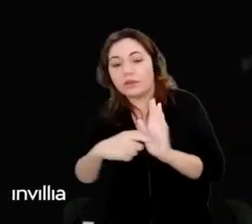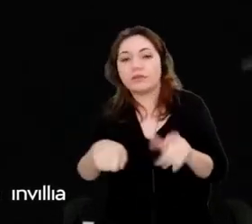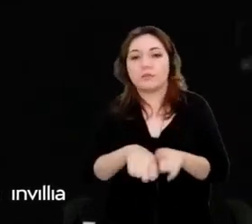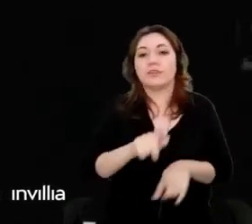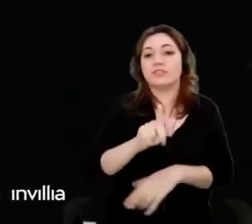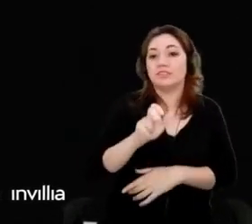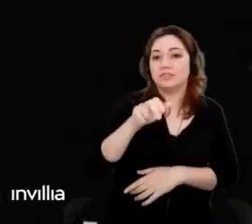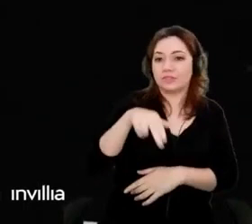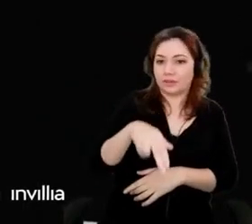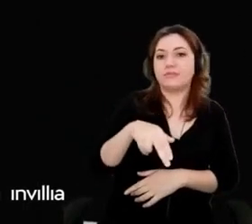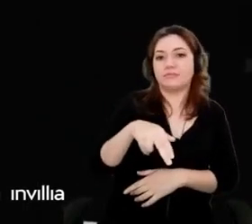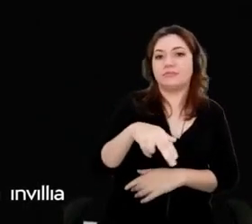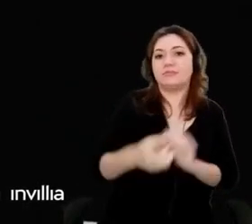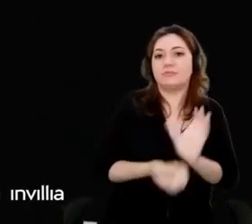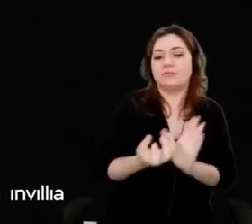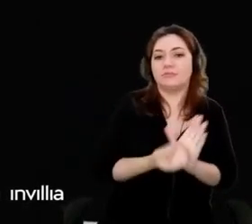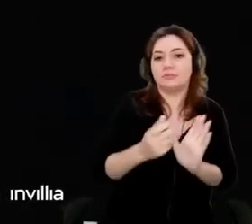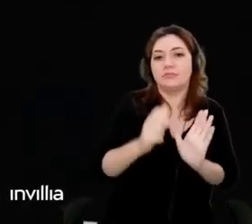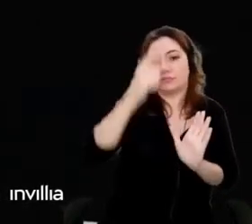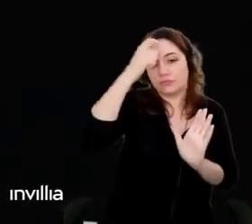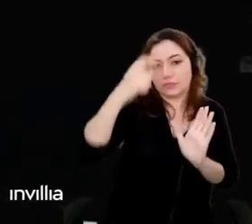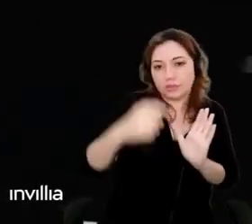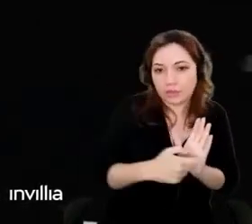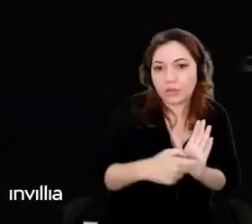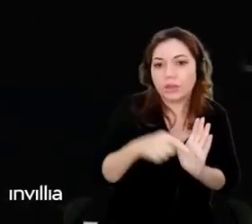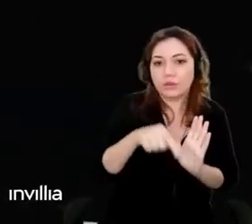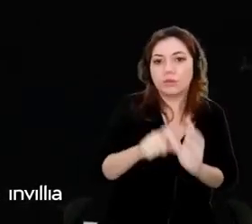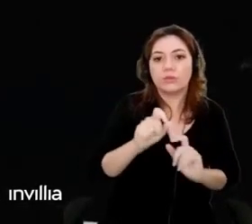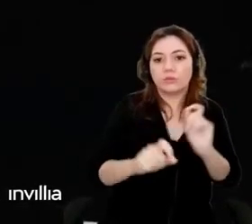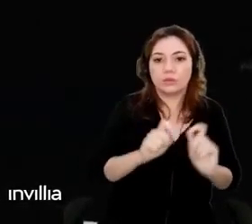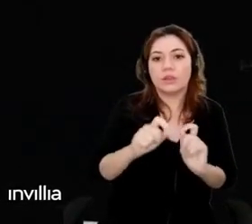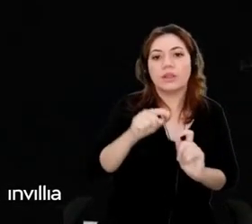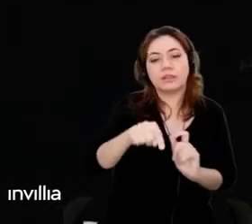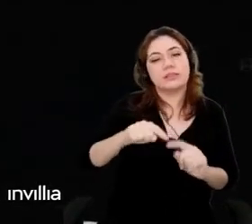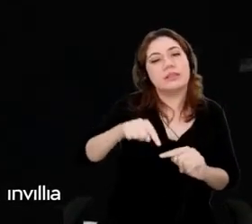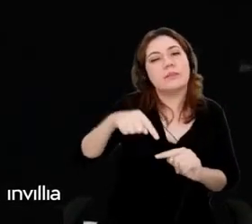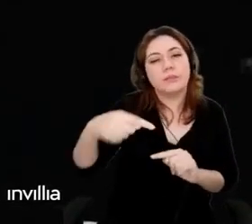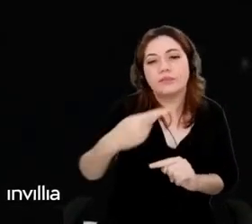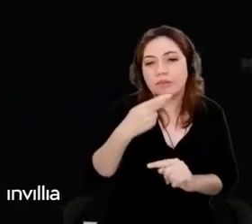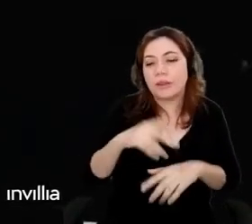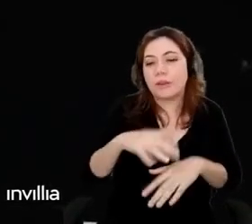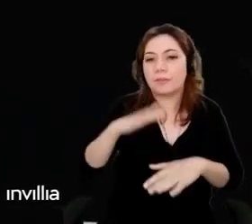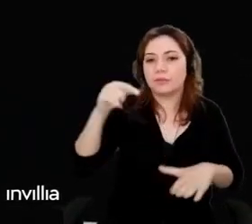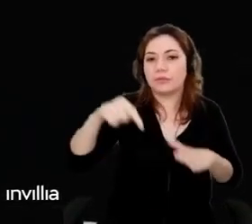OS and I will talk about it later on. So, let's start with AI Cockpit.